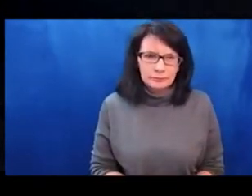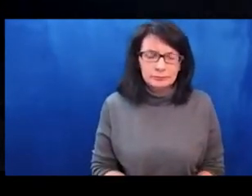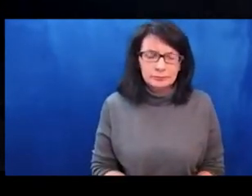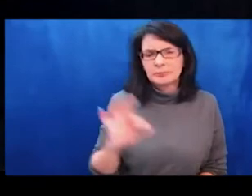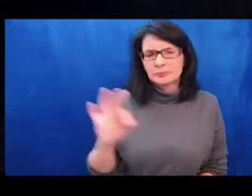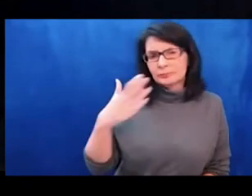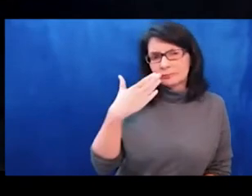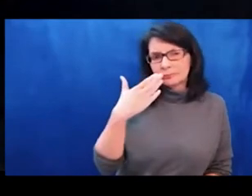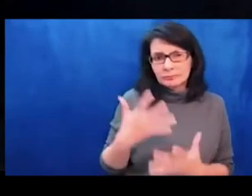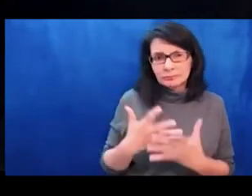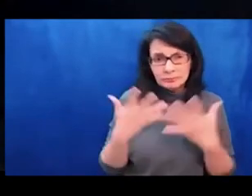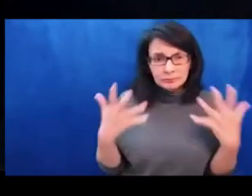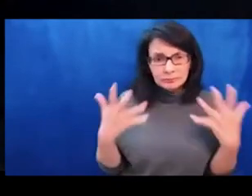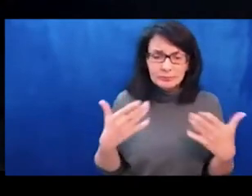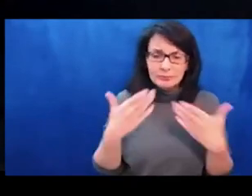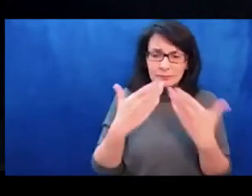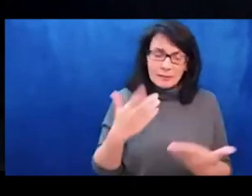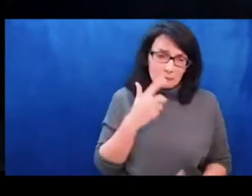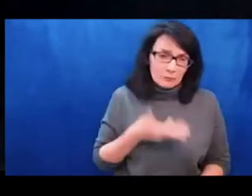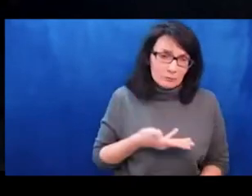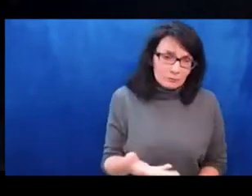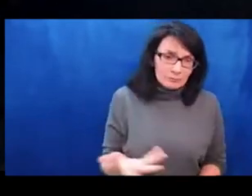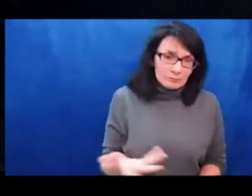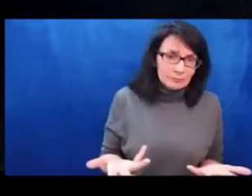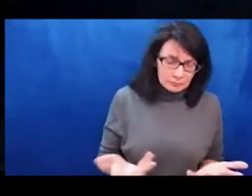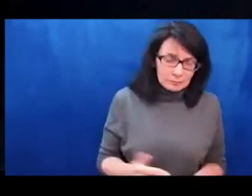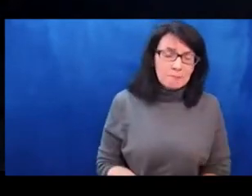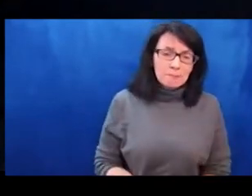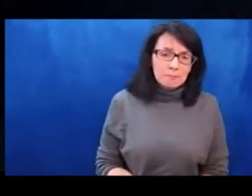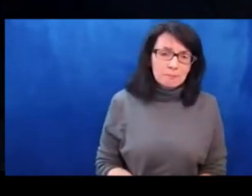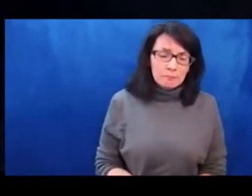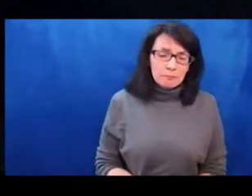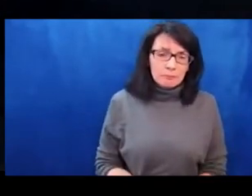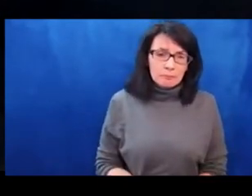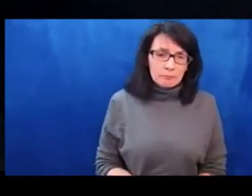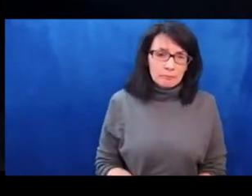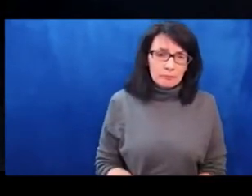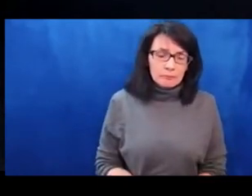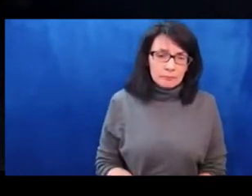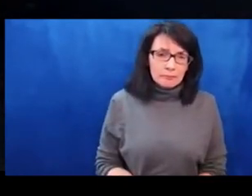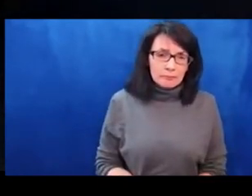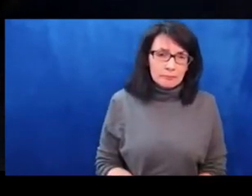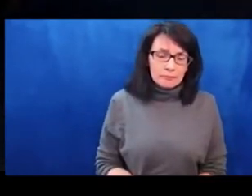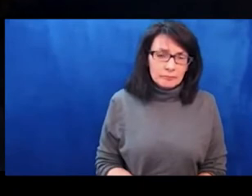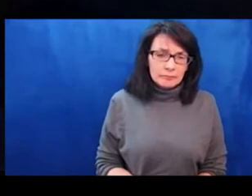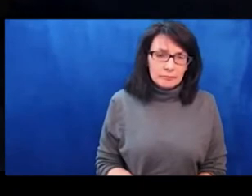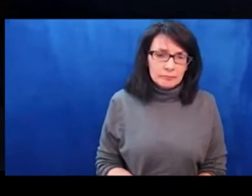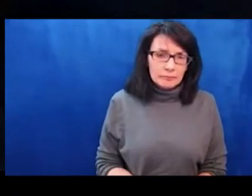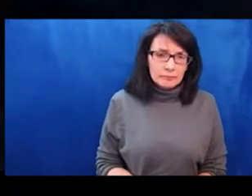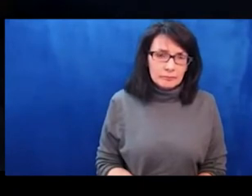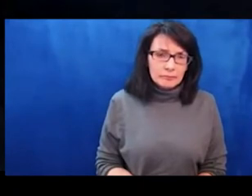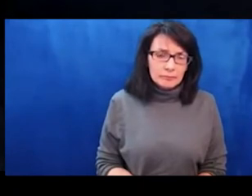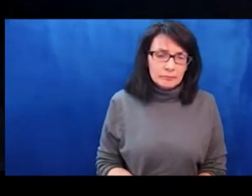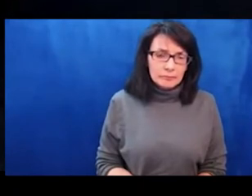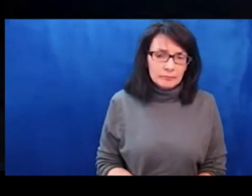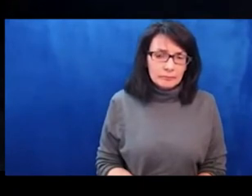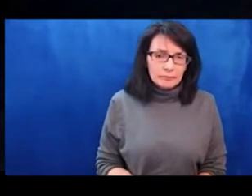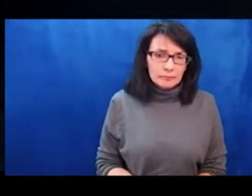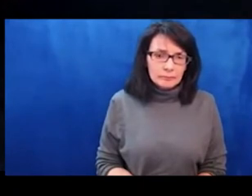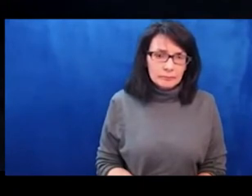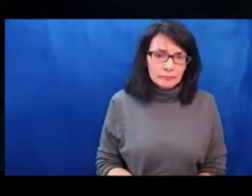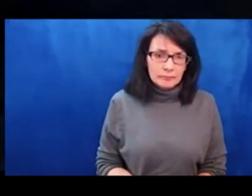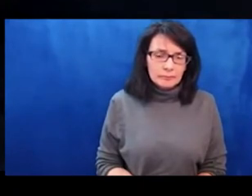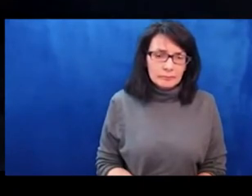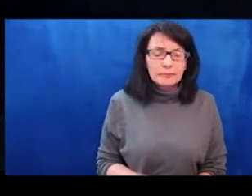who are trying to resist the Kremlin maniac, and I wish them a better destiny. It is our honor to have